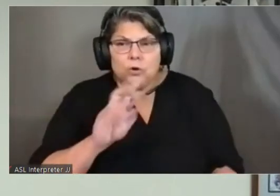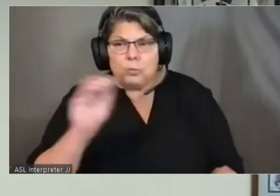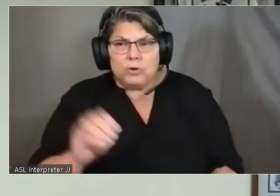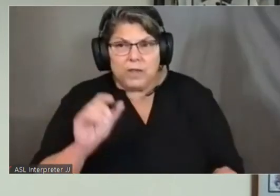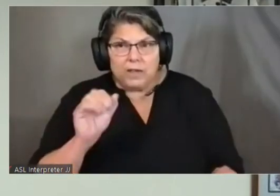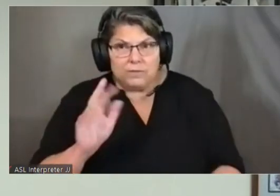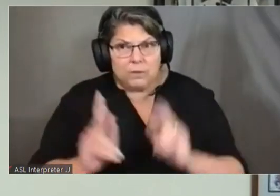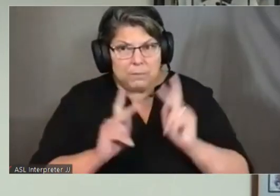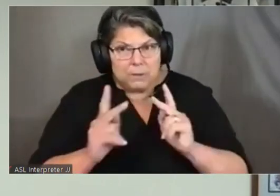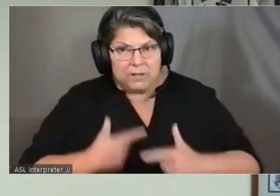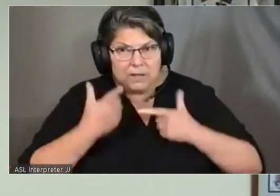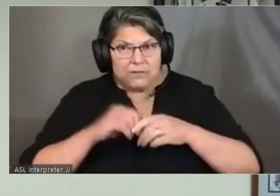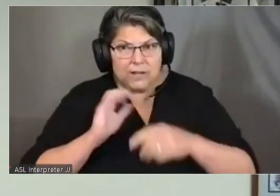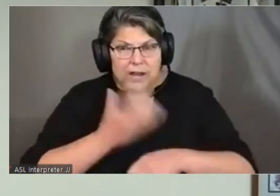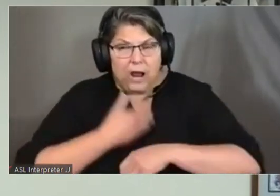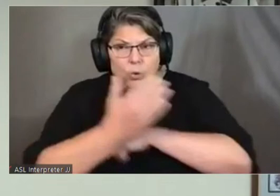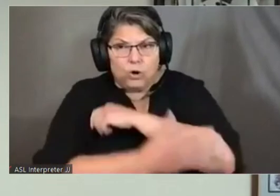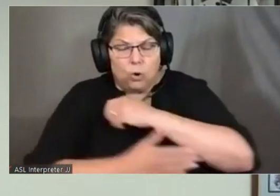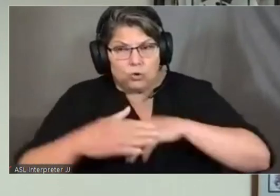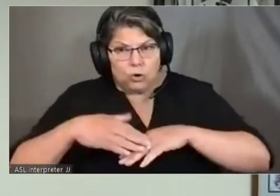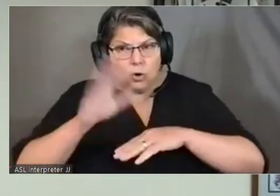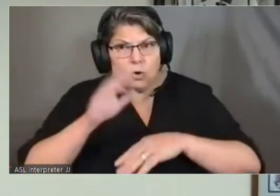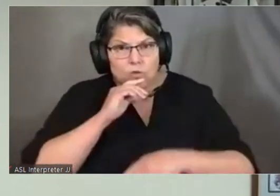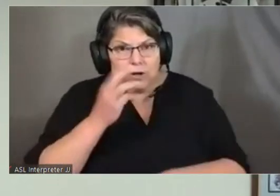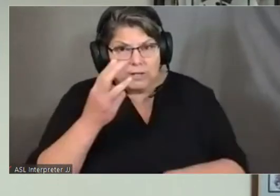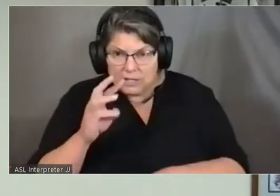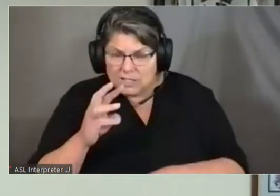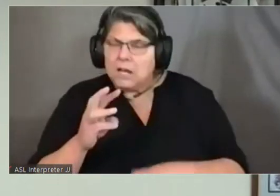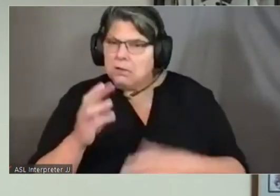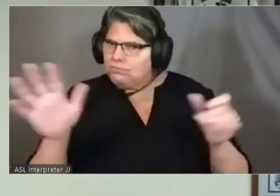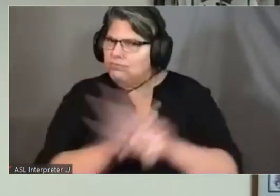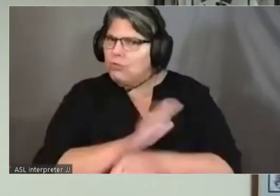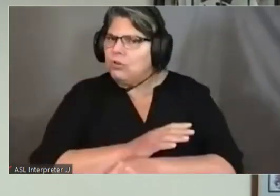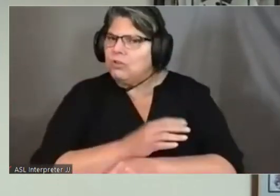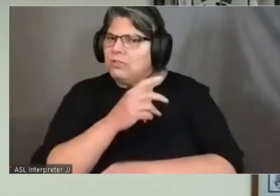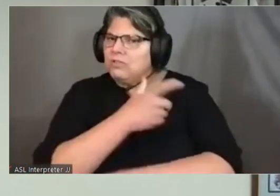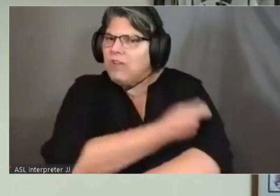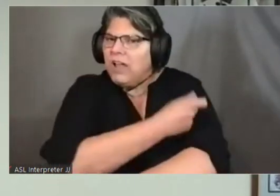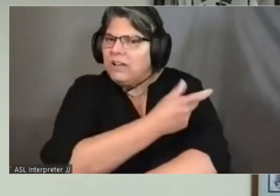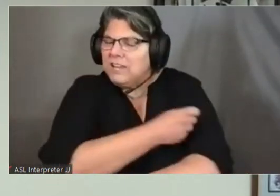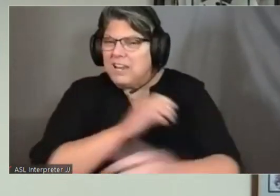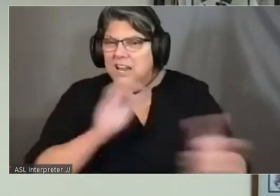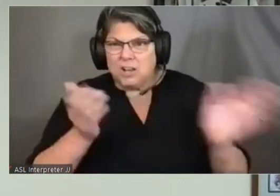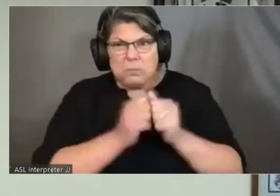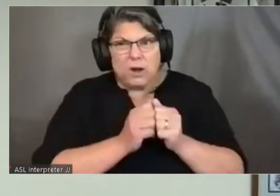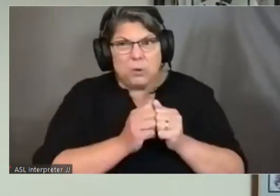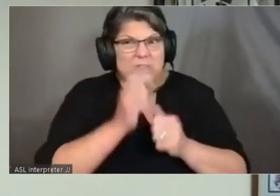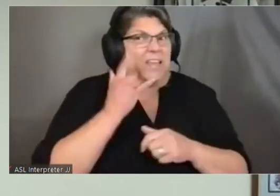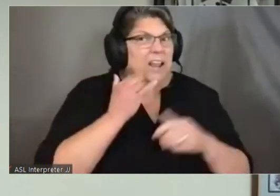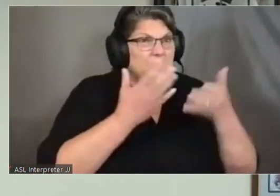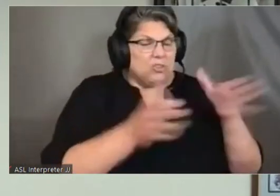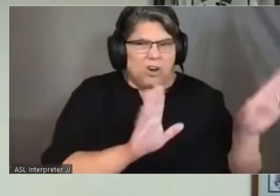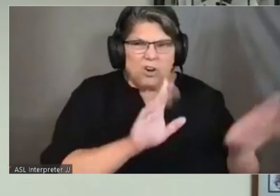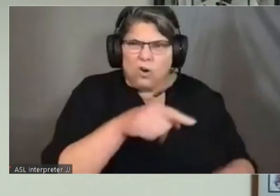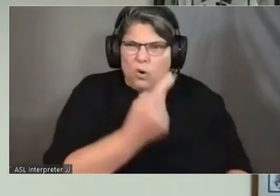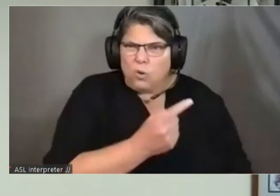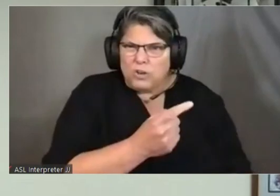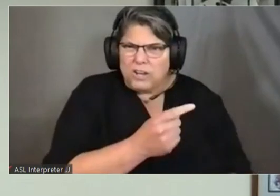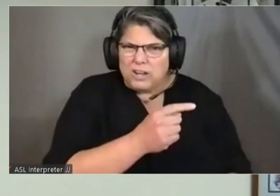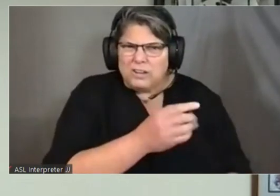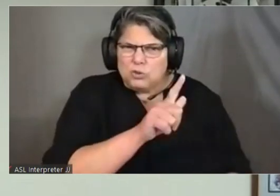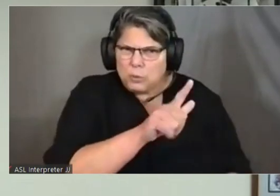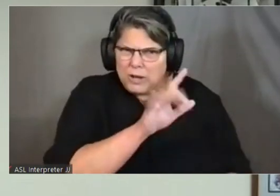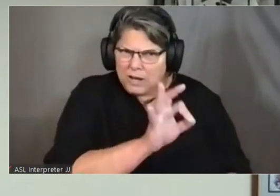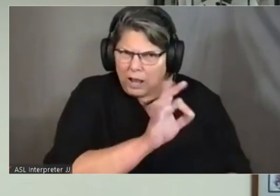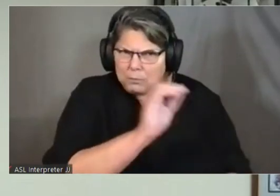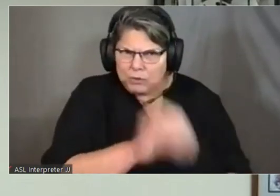old are fully vaccinated compared to California is 29%. 54% are at least partly